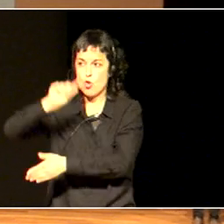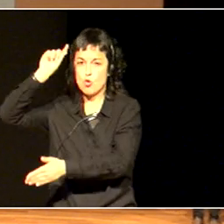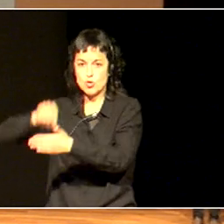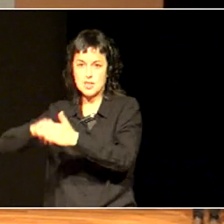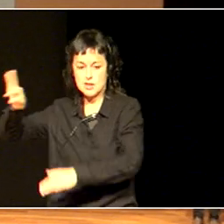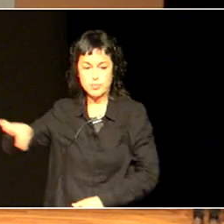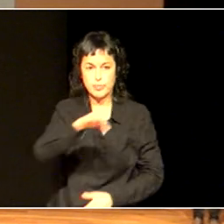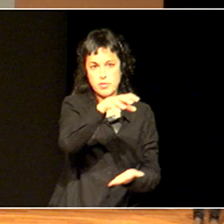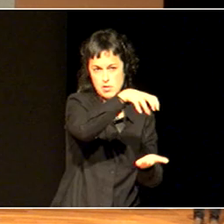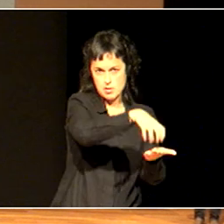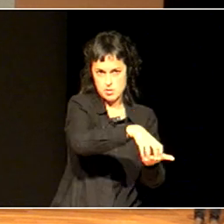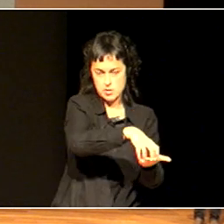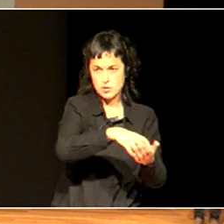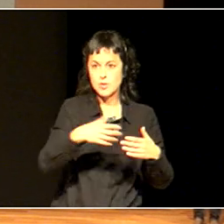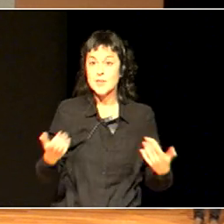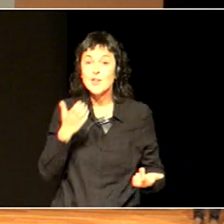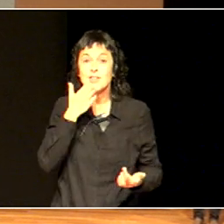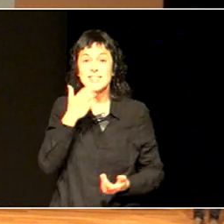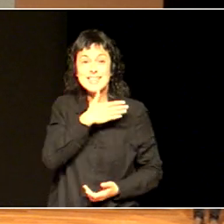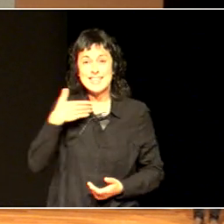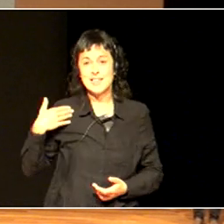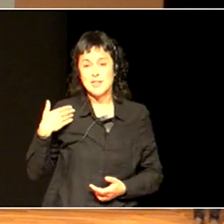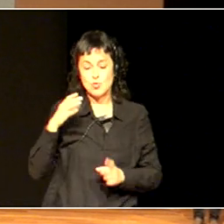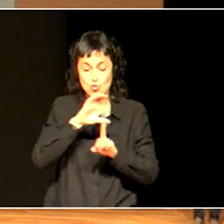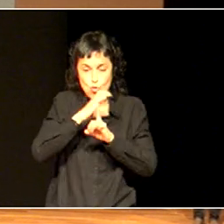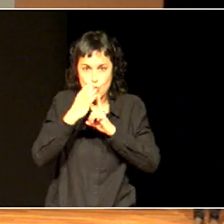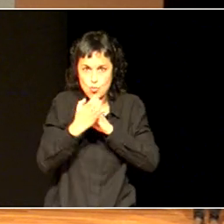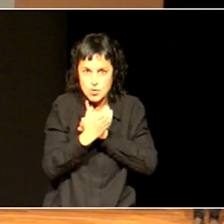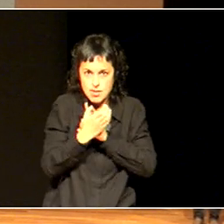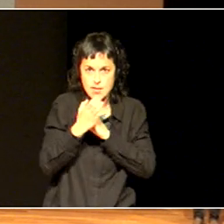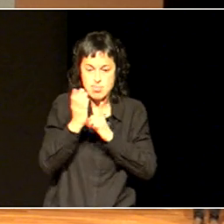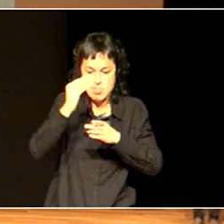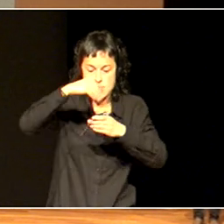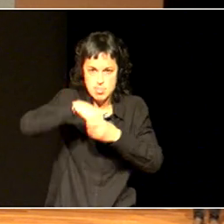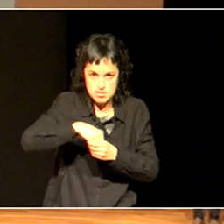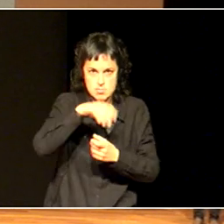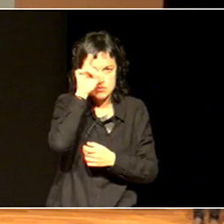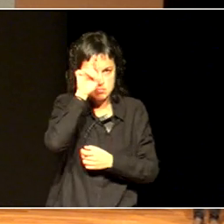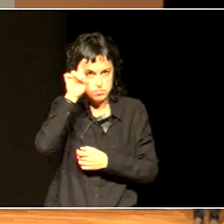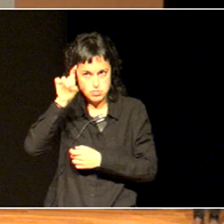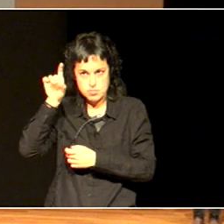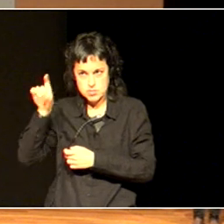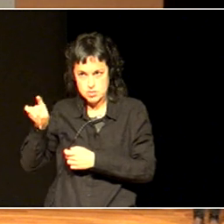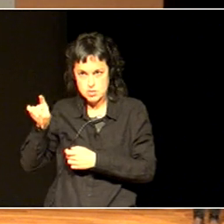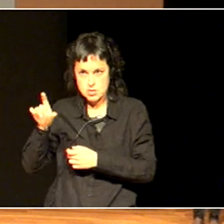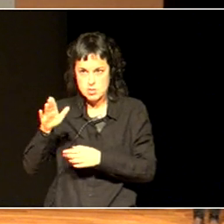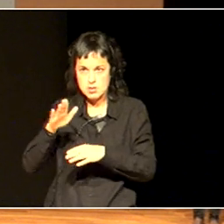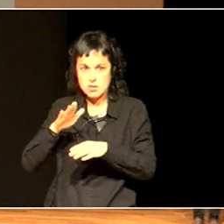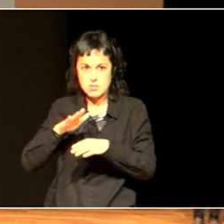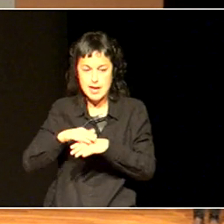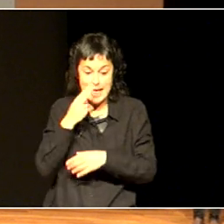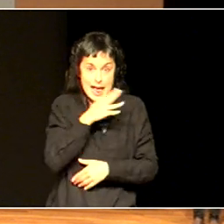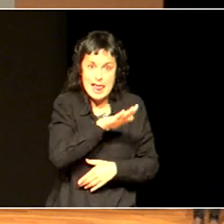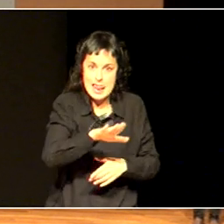who then create collaborative communities of children and reach out to parents.